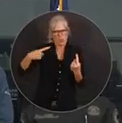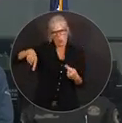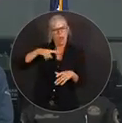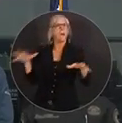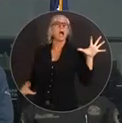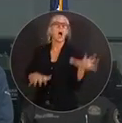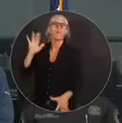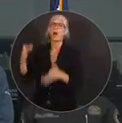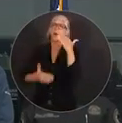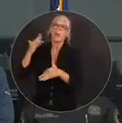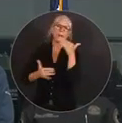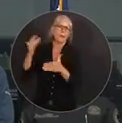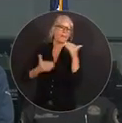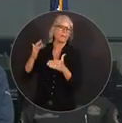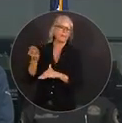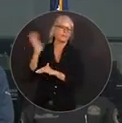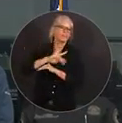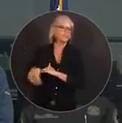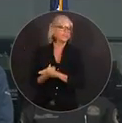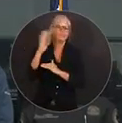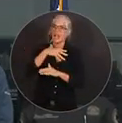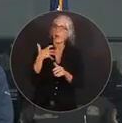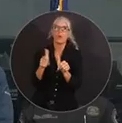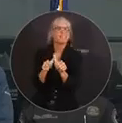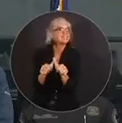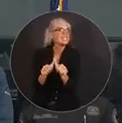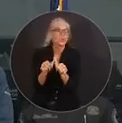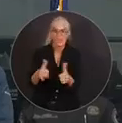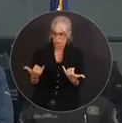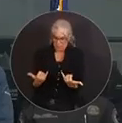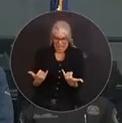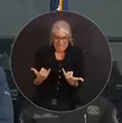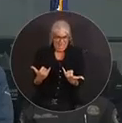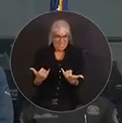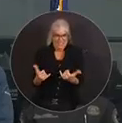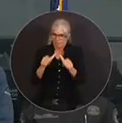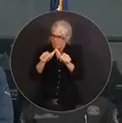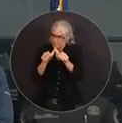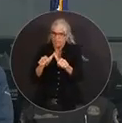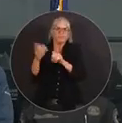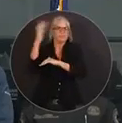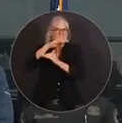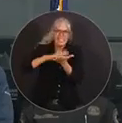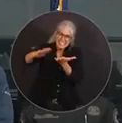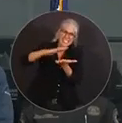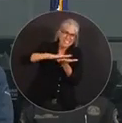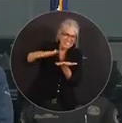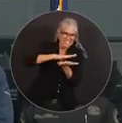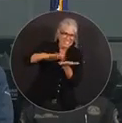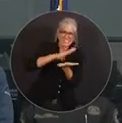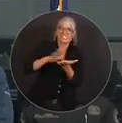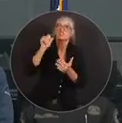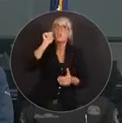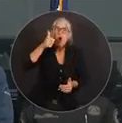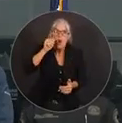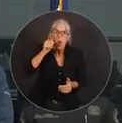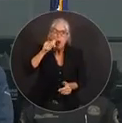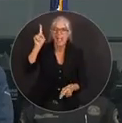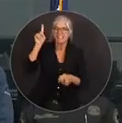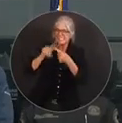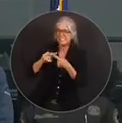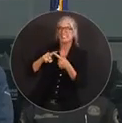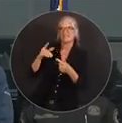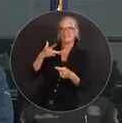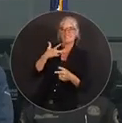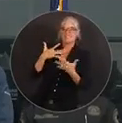and we want to continue that all day today. It's going to continue and into tomorrow until it's no longer safe to do so.